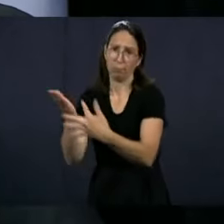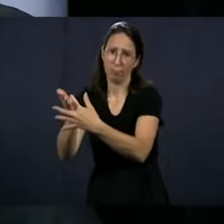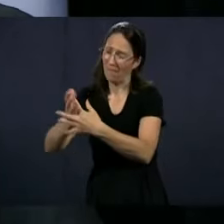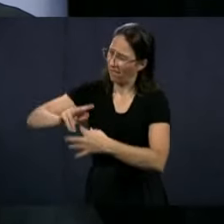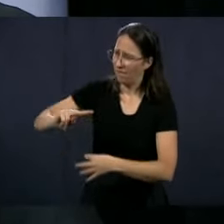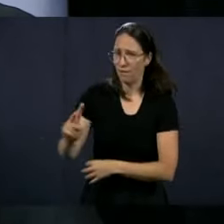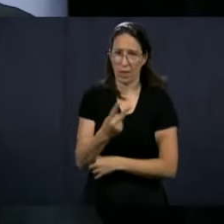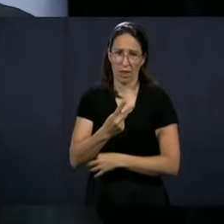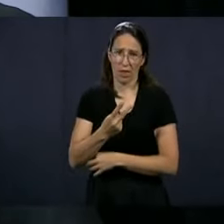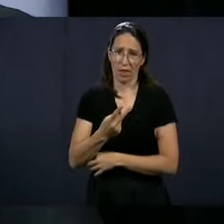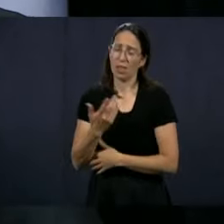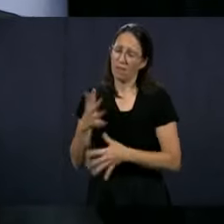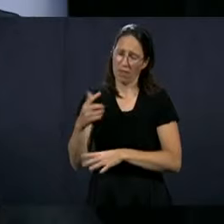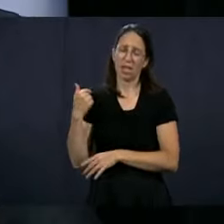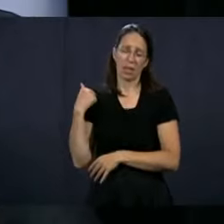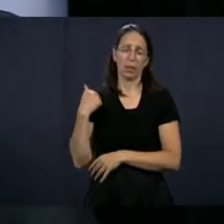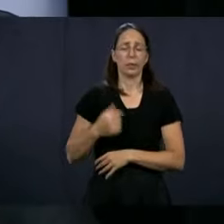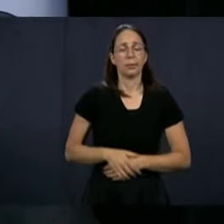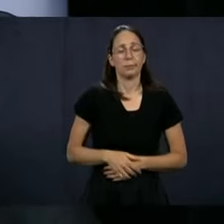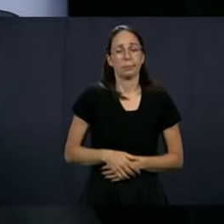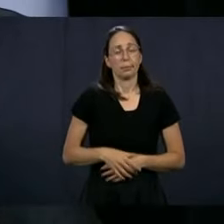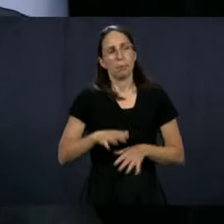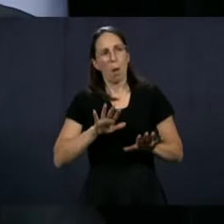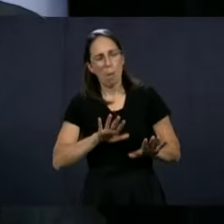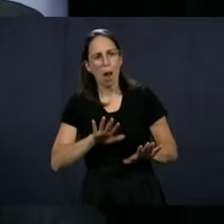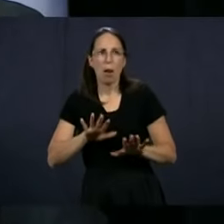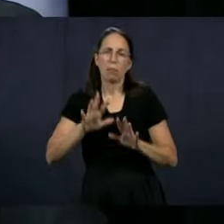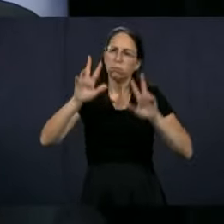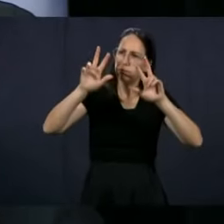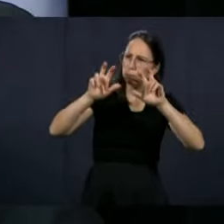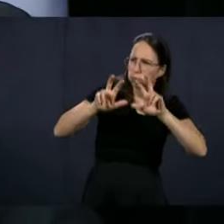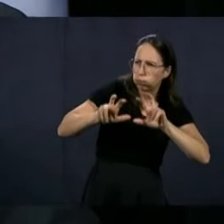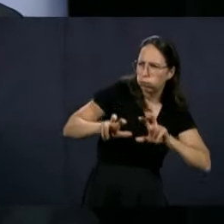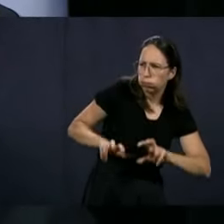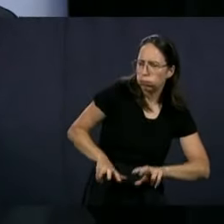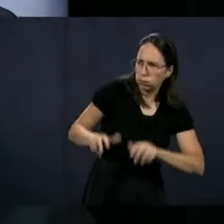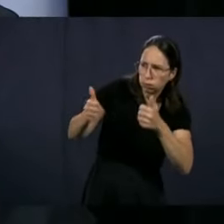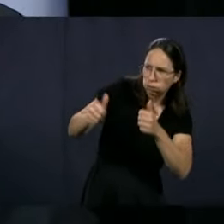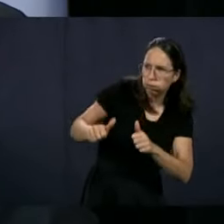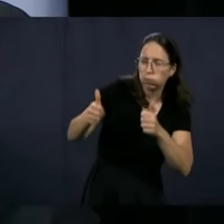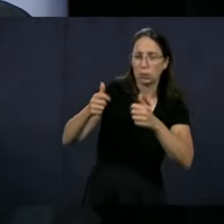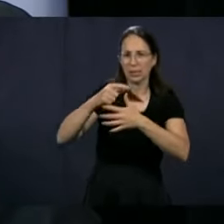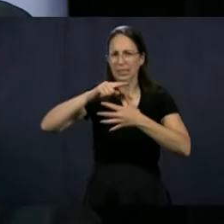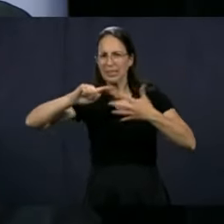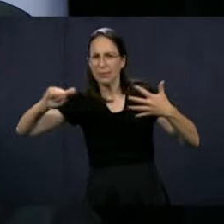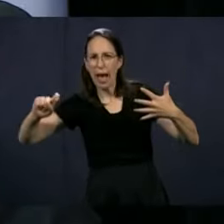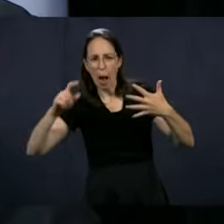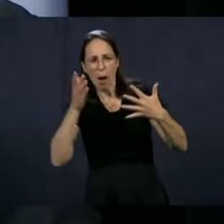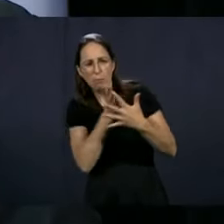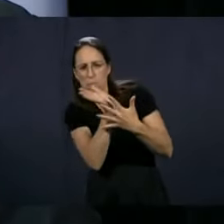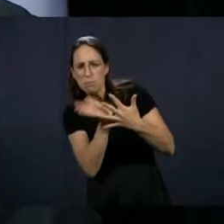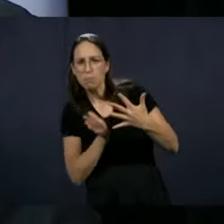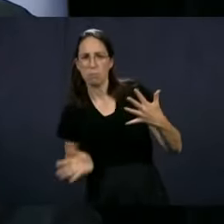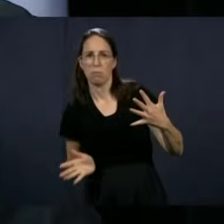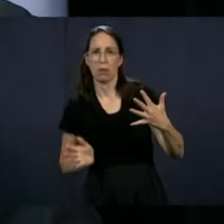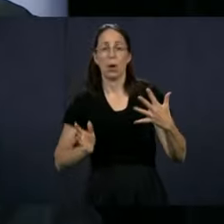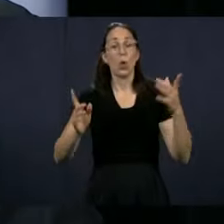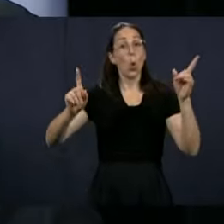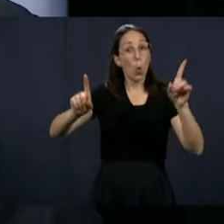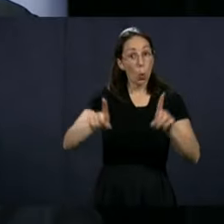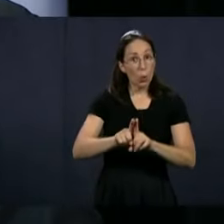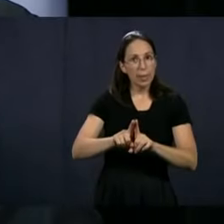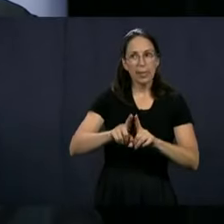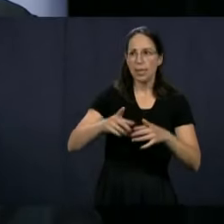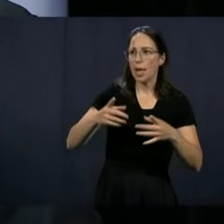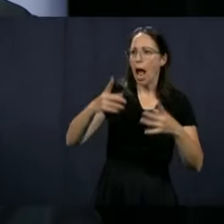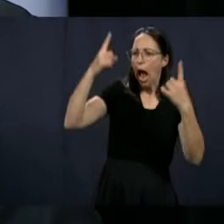quickly. Now, we are going to take the time to analyze, in fact, the different possibilities